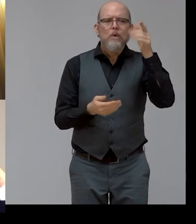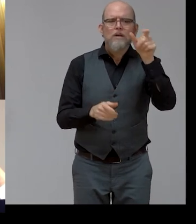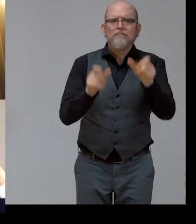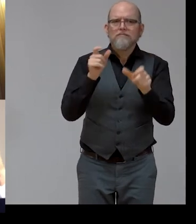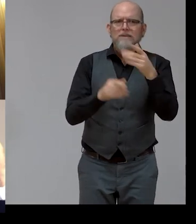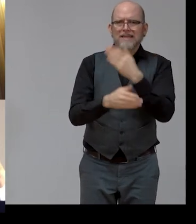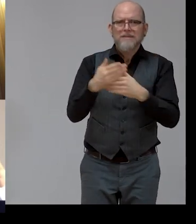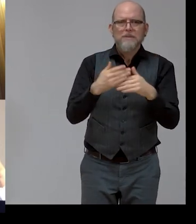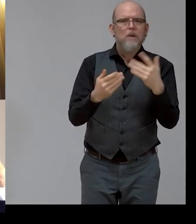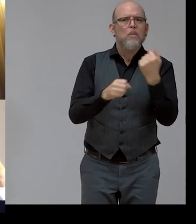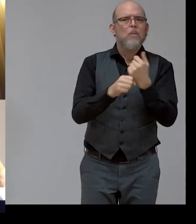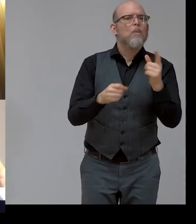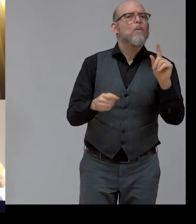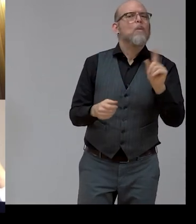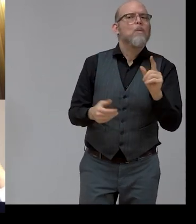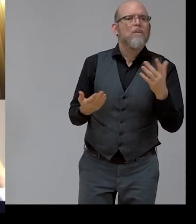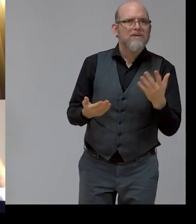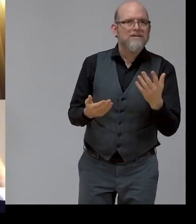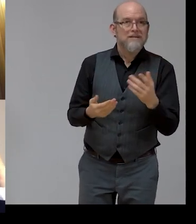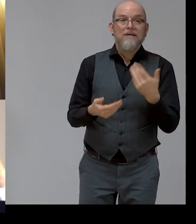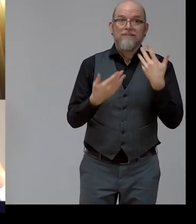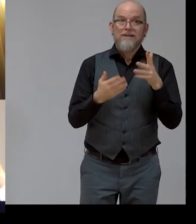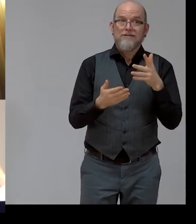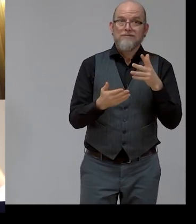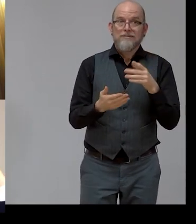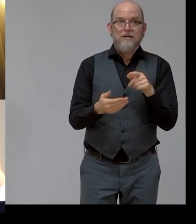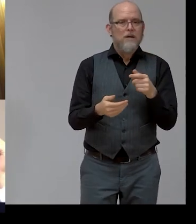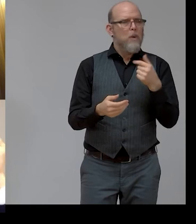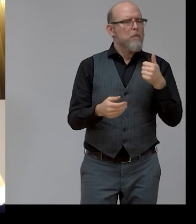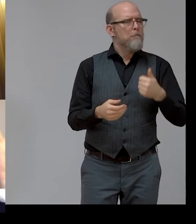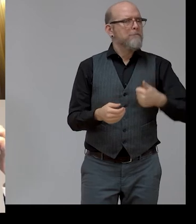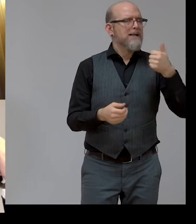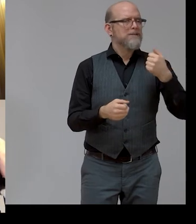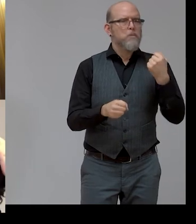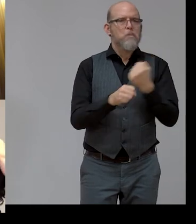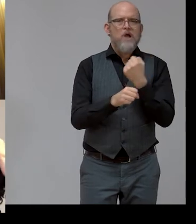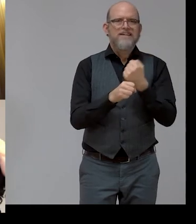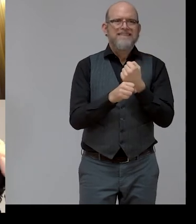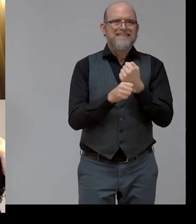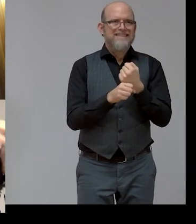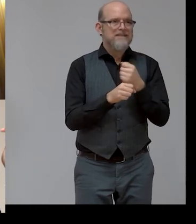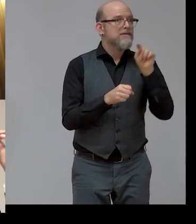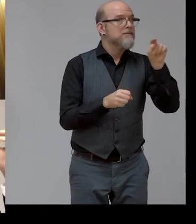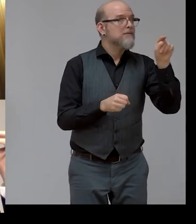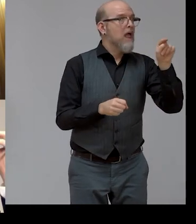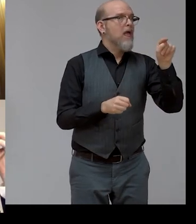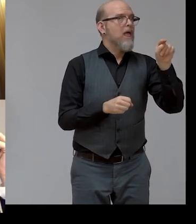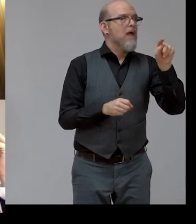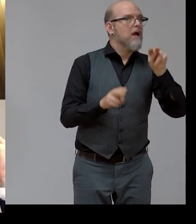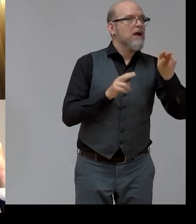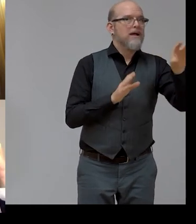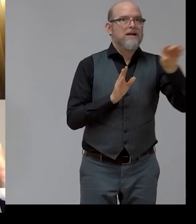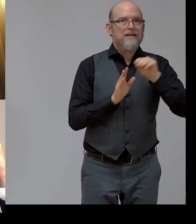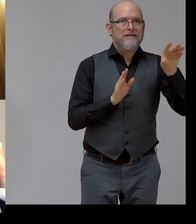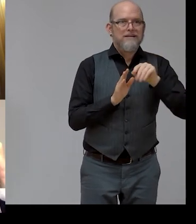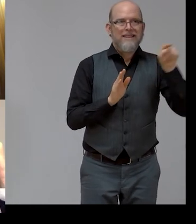comparative surveys on best practice, so that's one to watch. That's where I would be gaining most